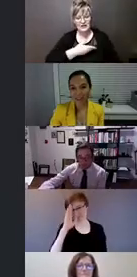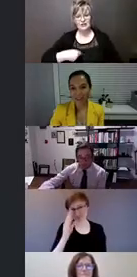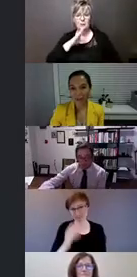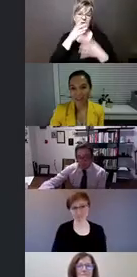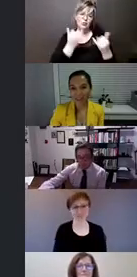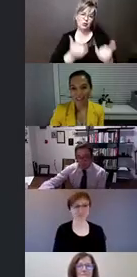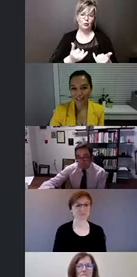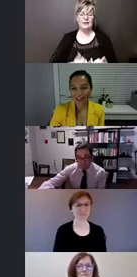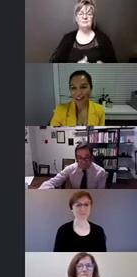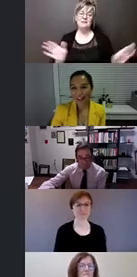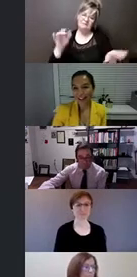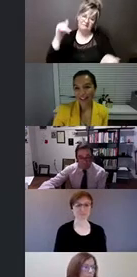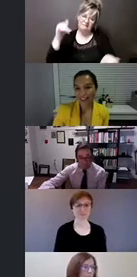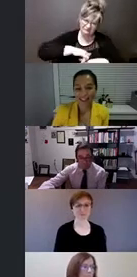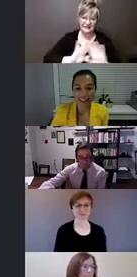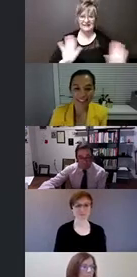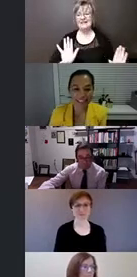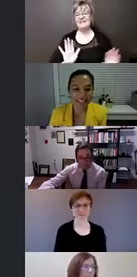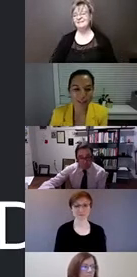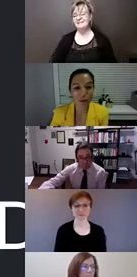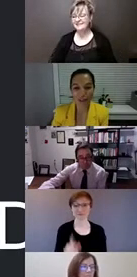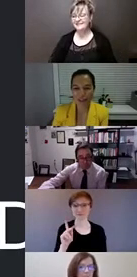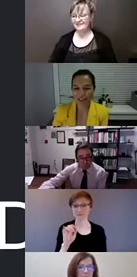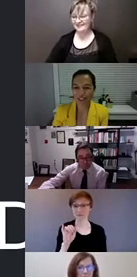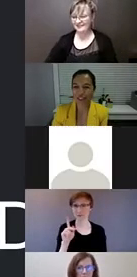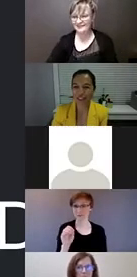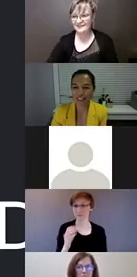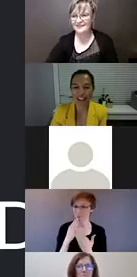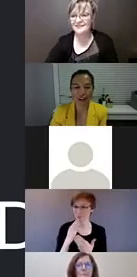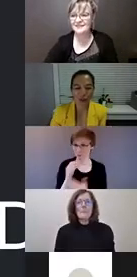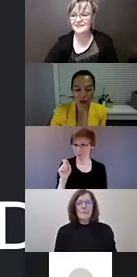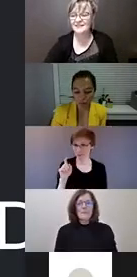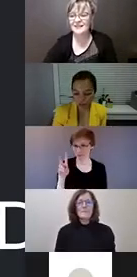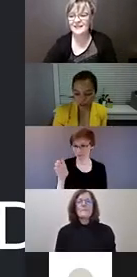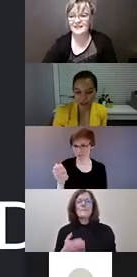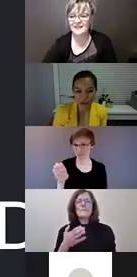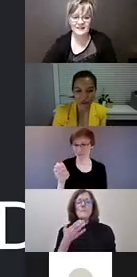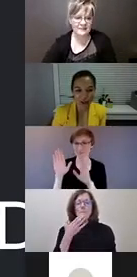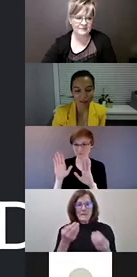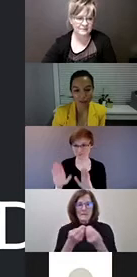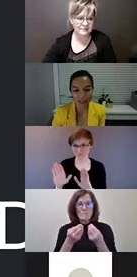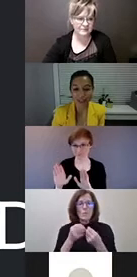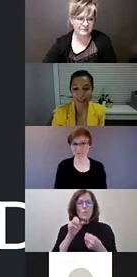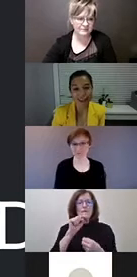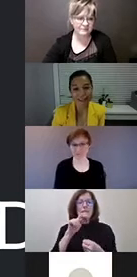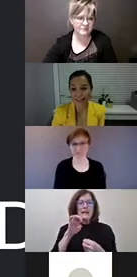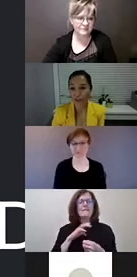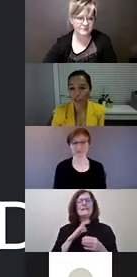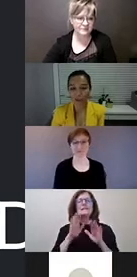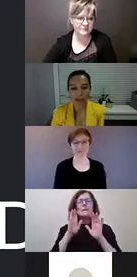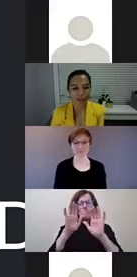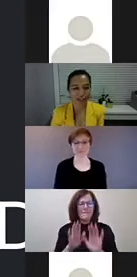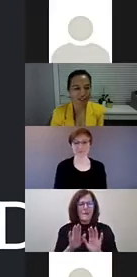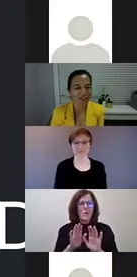Thank you so much, Steve. And Kathy, this is wonderful. So we will move into the last